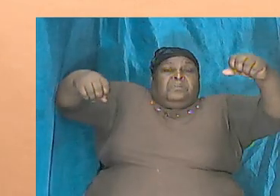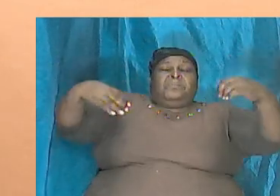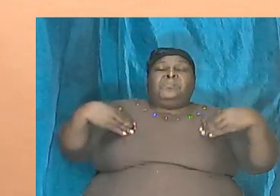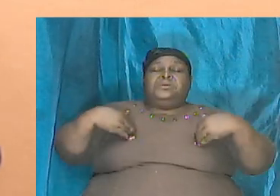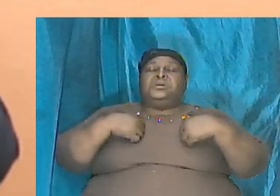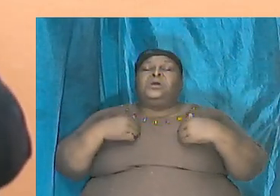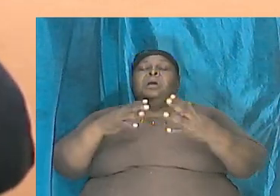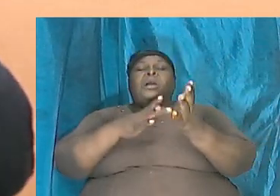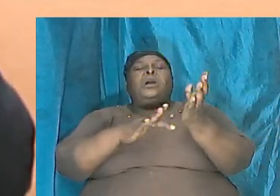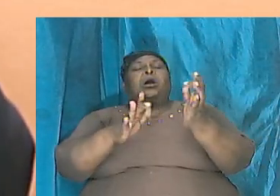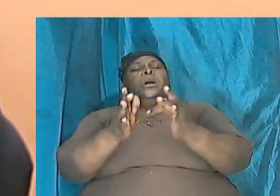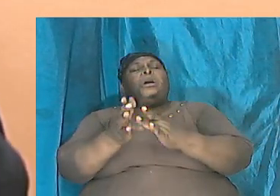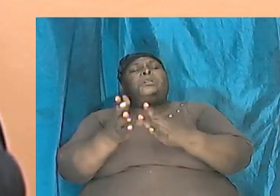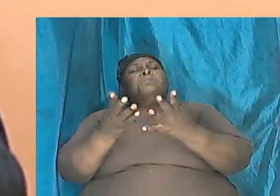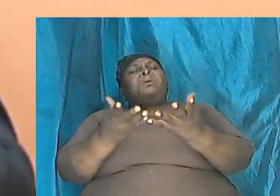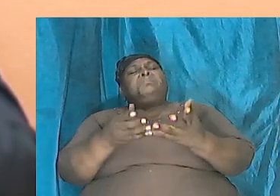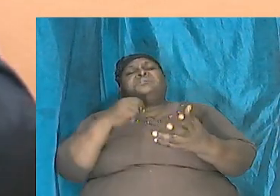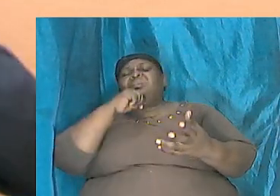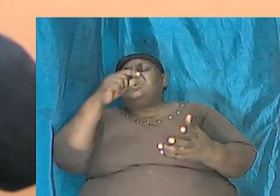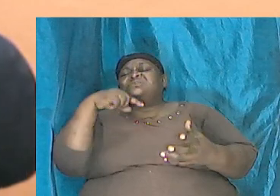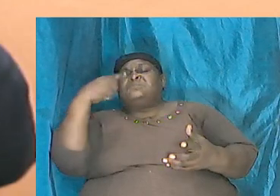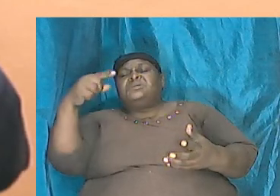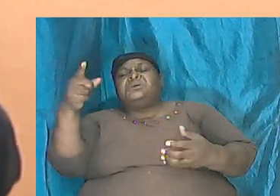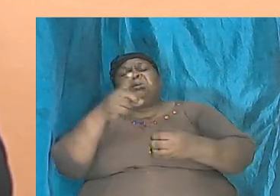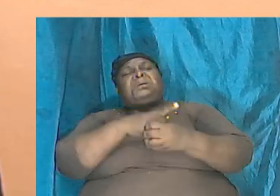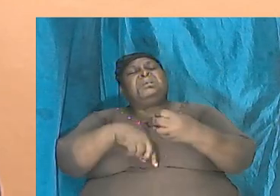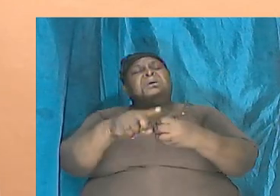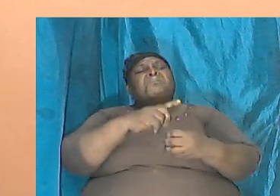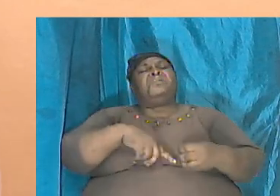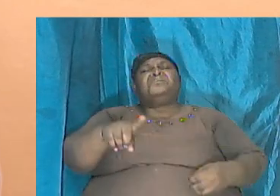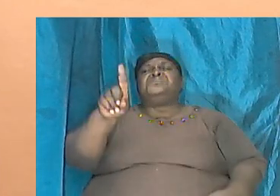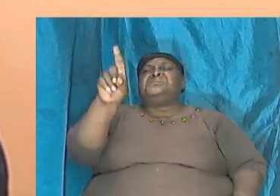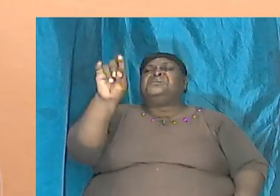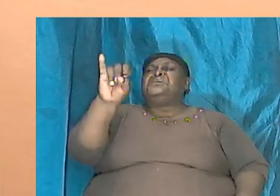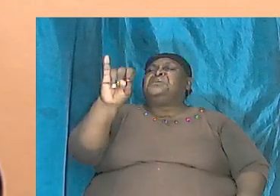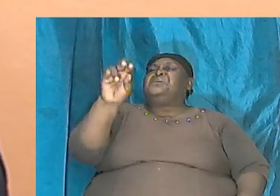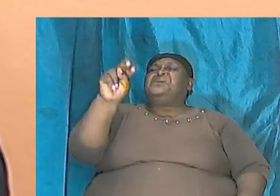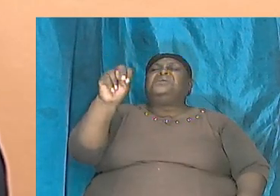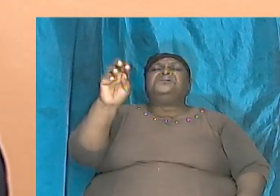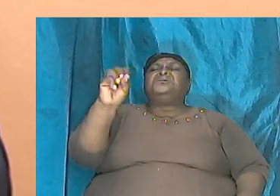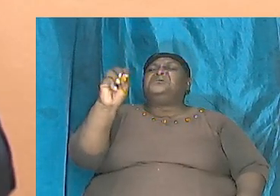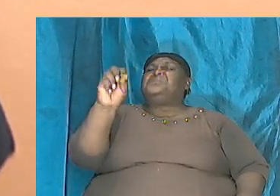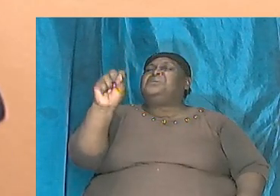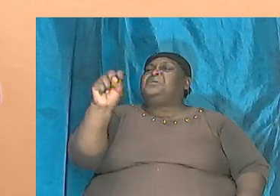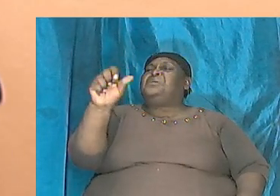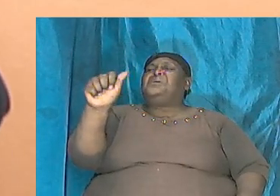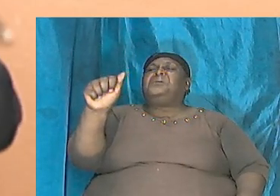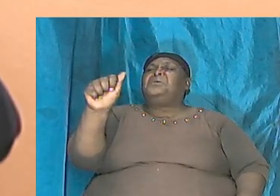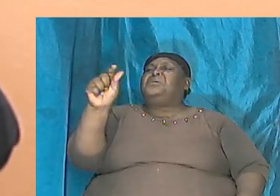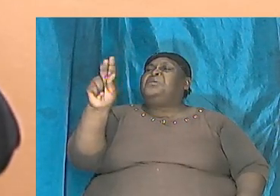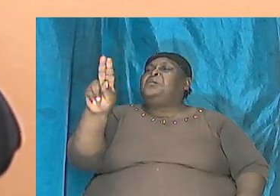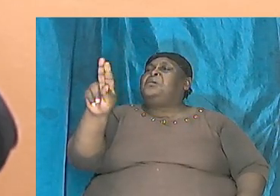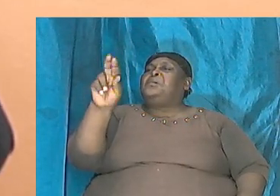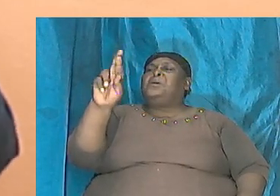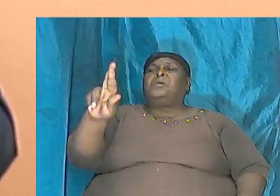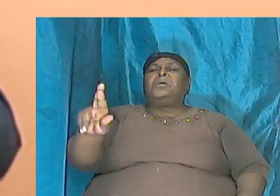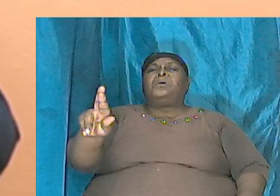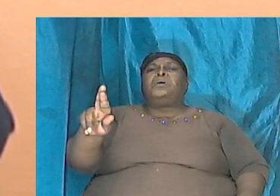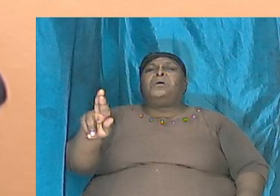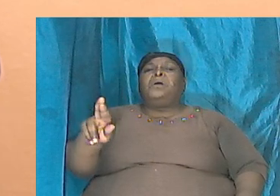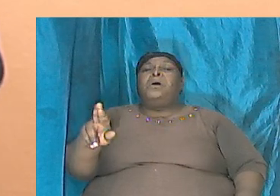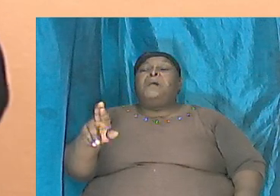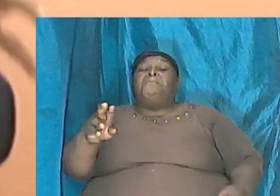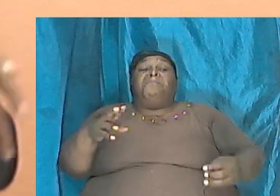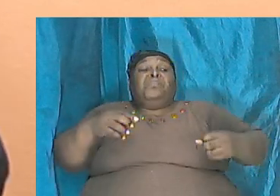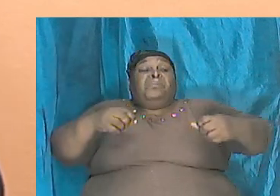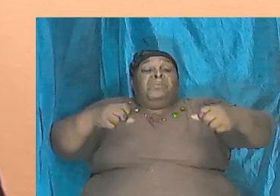way about the dinosaurs or that type of animal what the Bible is talking about is just some big creatures that we